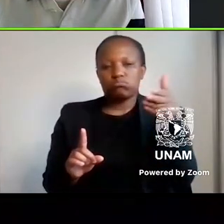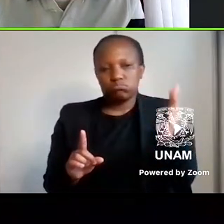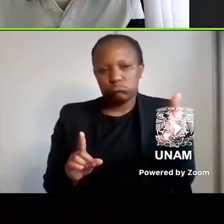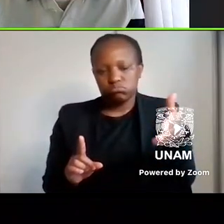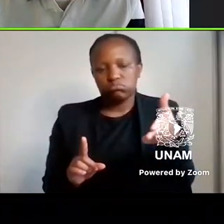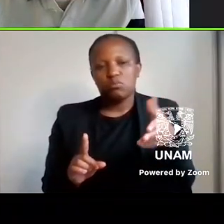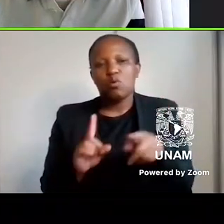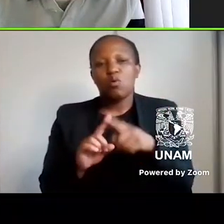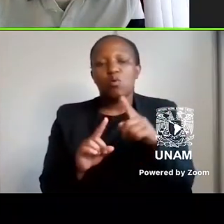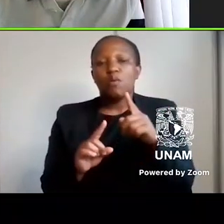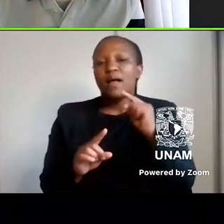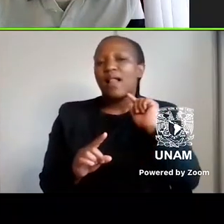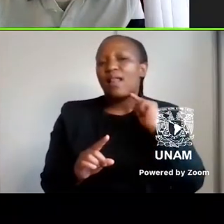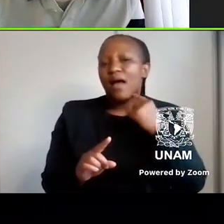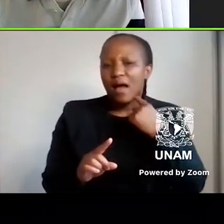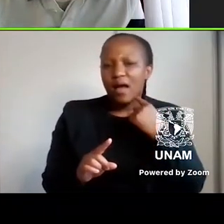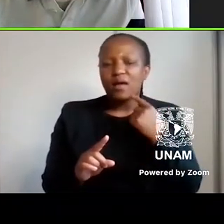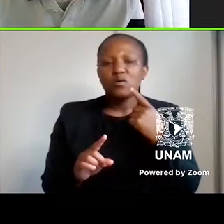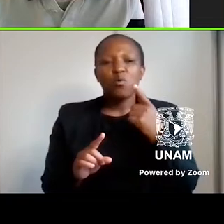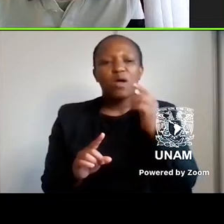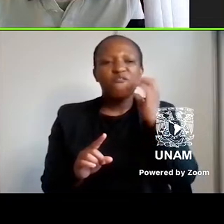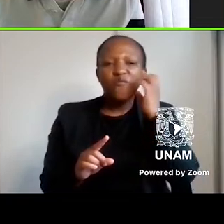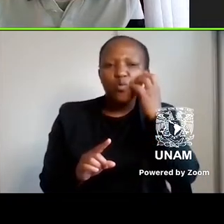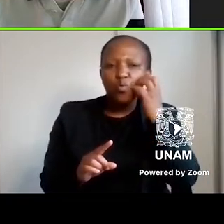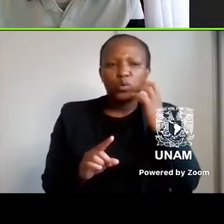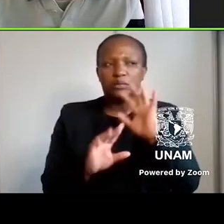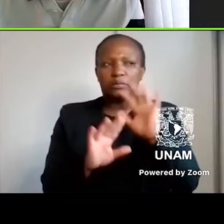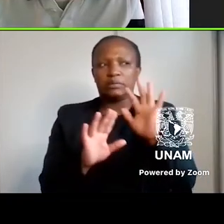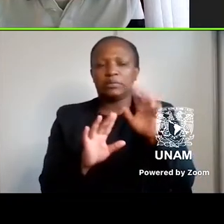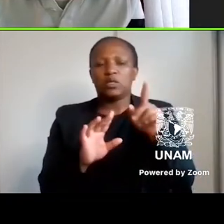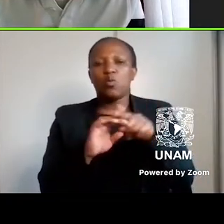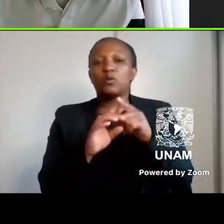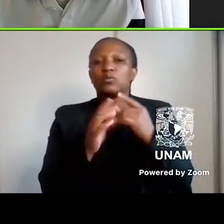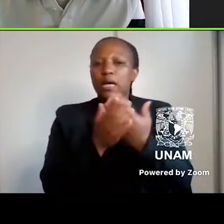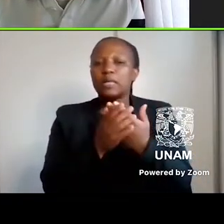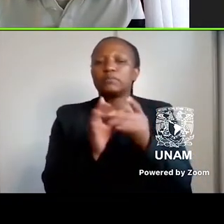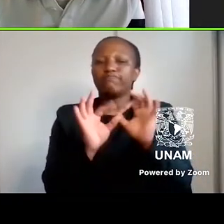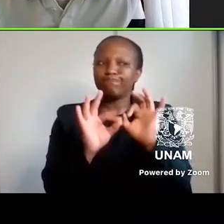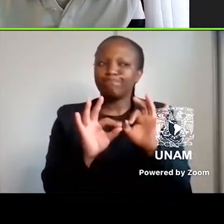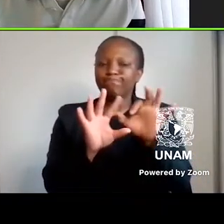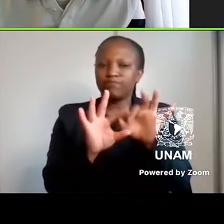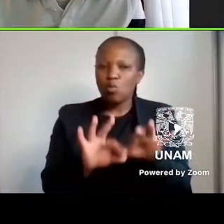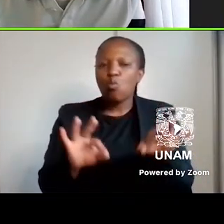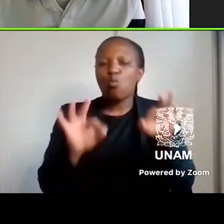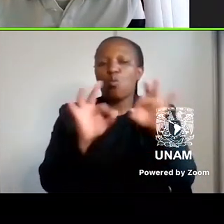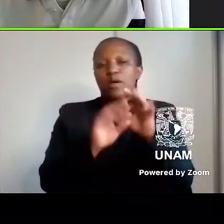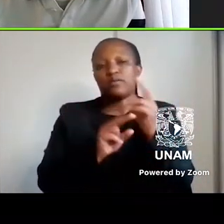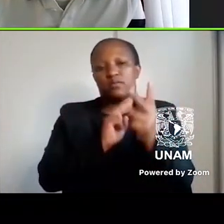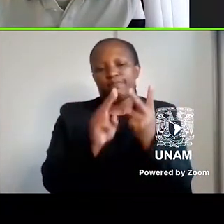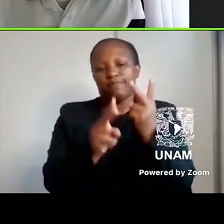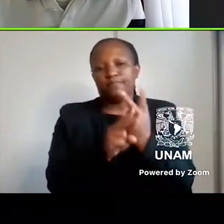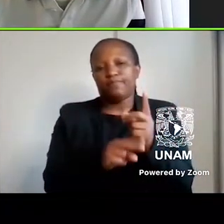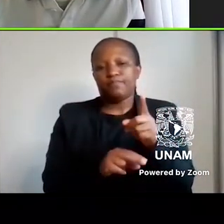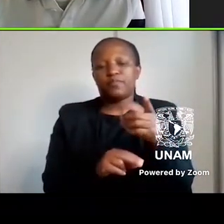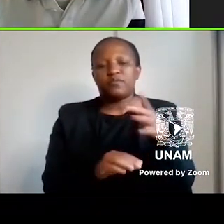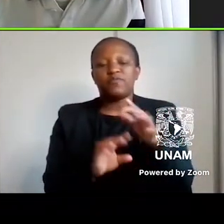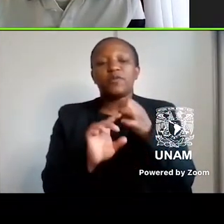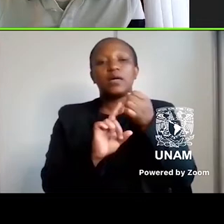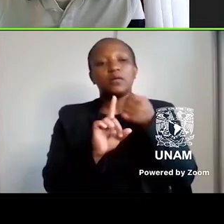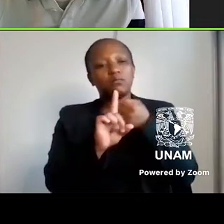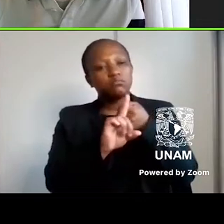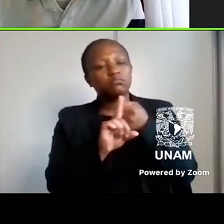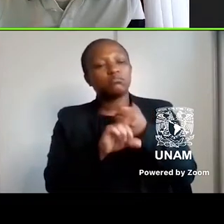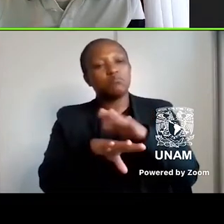holes and lies about forbidden fruits in the garden to make it whole again. The poem's final words are ones that advocate for more words,